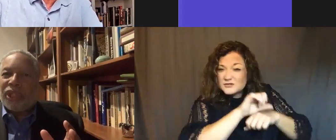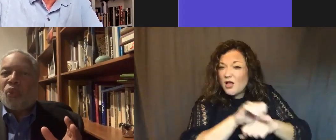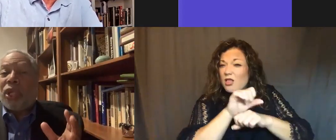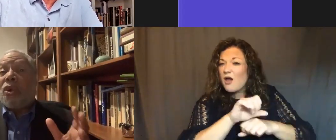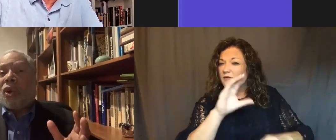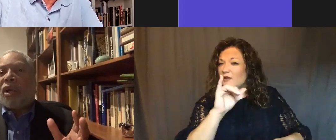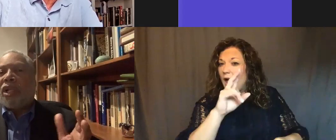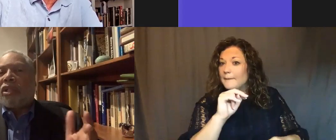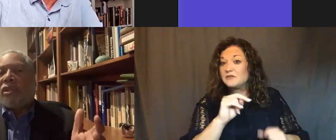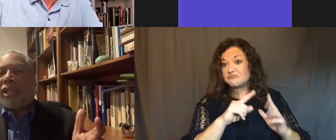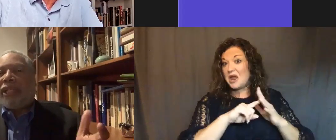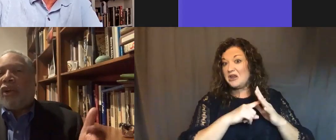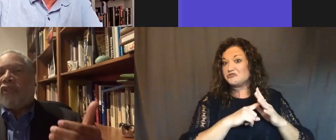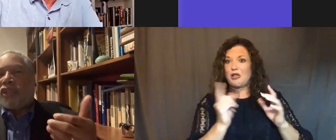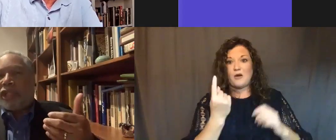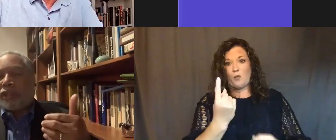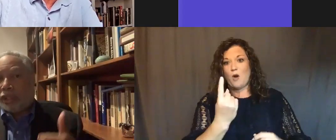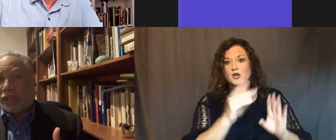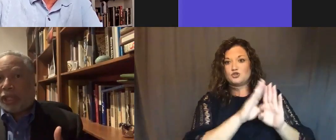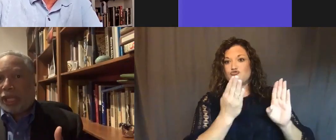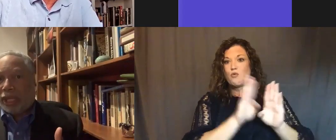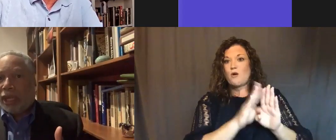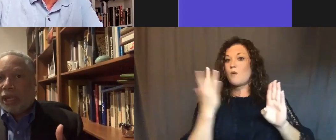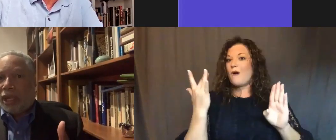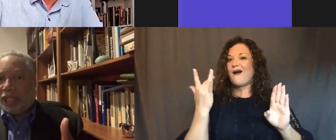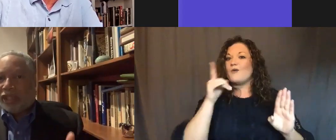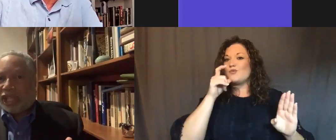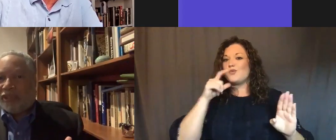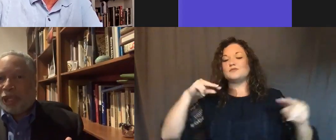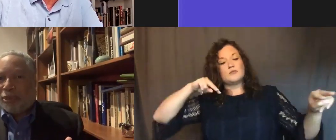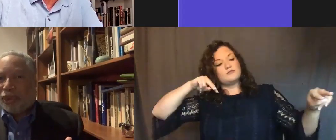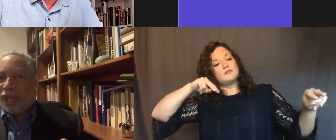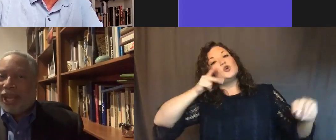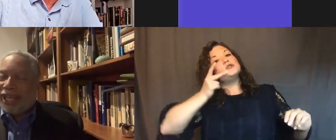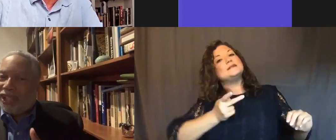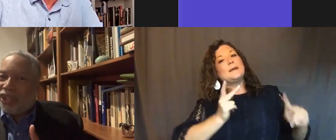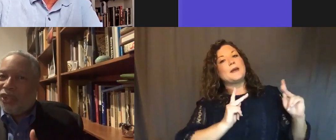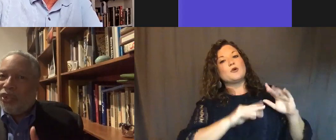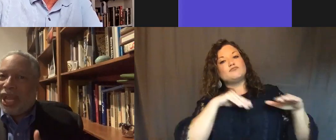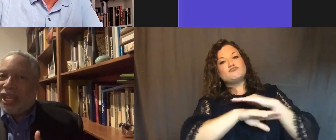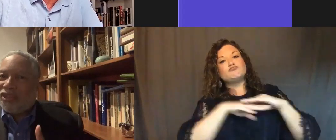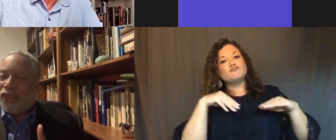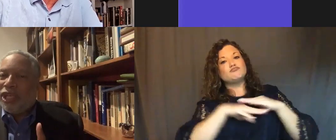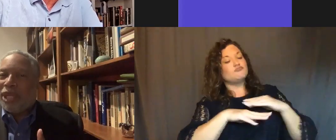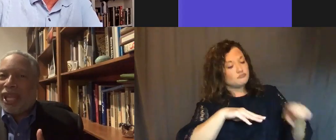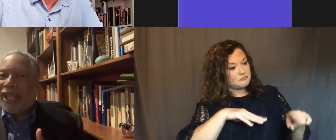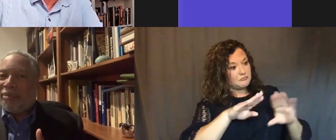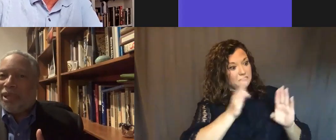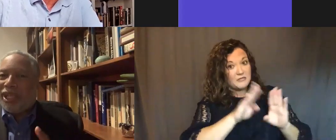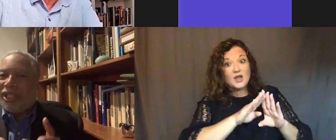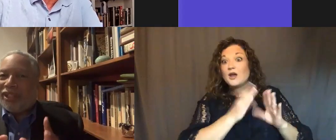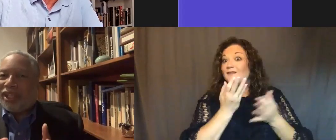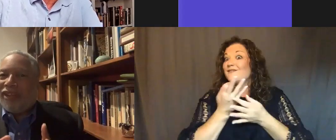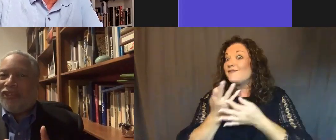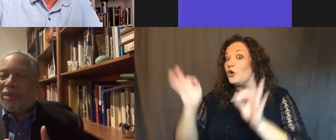with just one door so that the overseer could see the enslaved people. And as soon as freedom came,